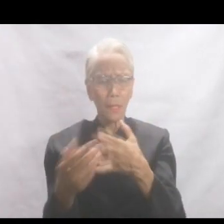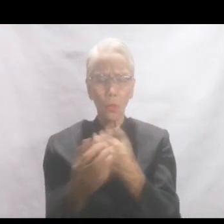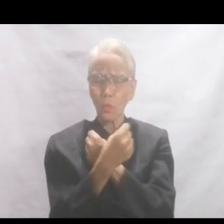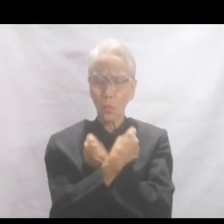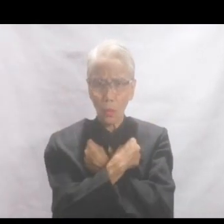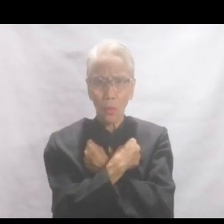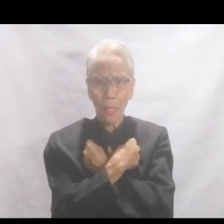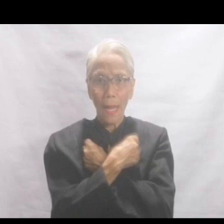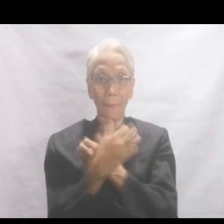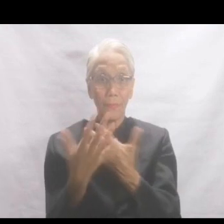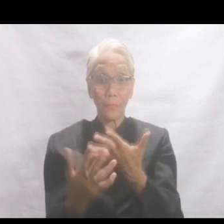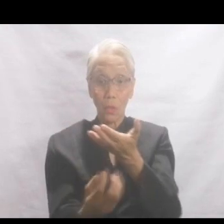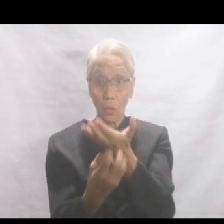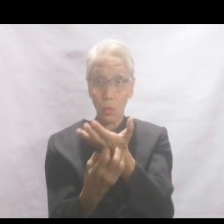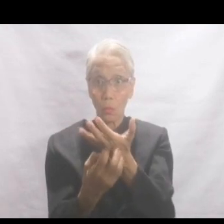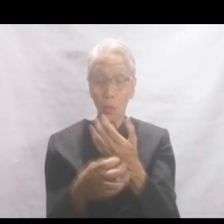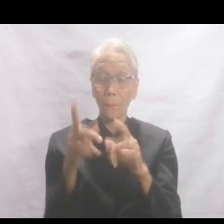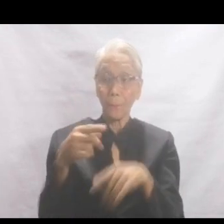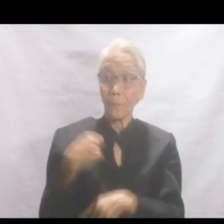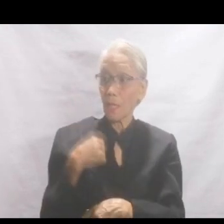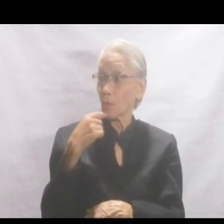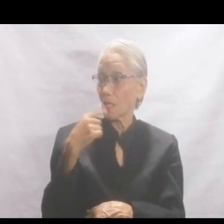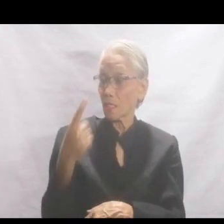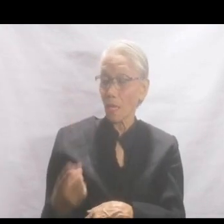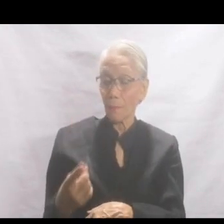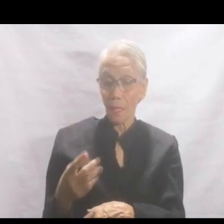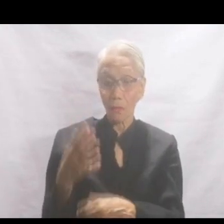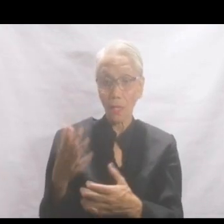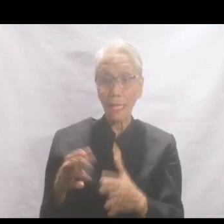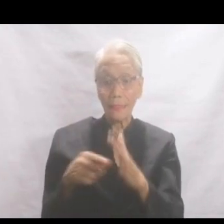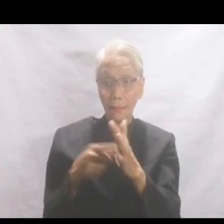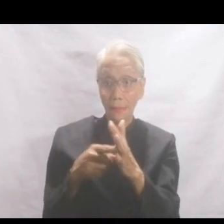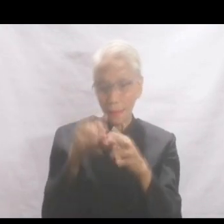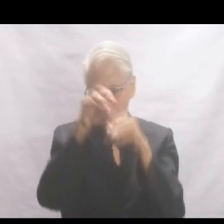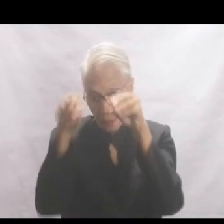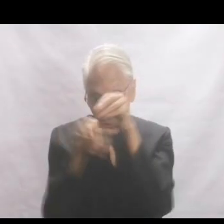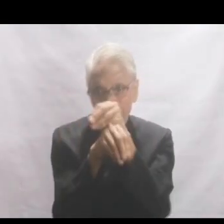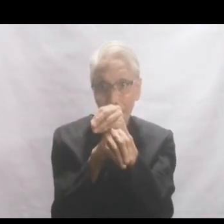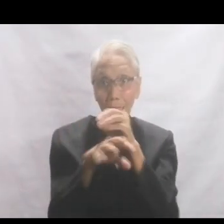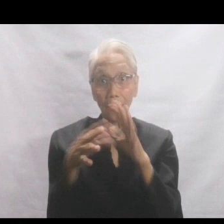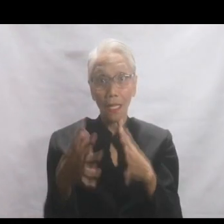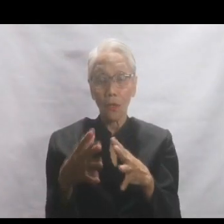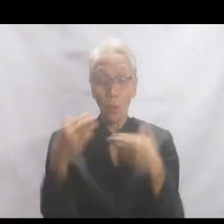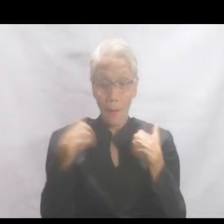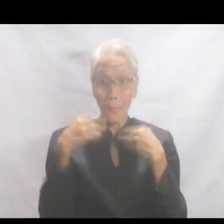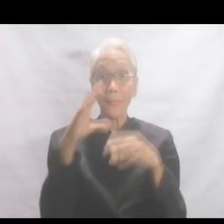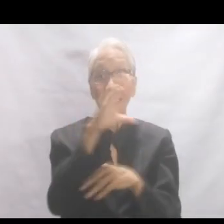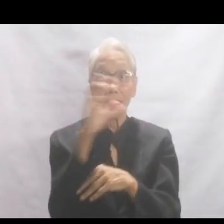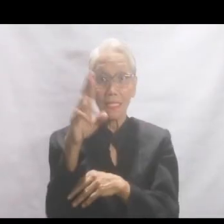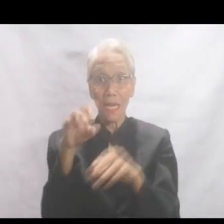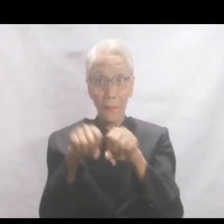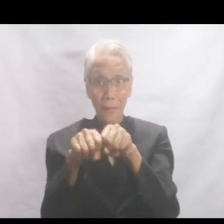love pa yung lutong bahay mo. Alam nyo, merong nga nagbanggit na isinisingit niya ang online mass kapag may CR